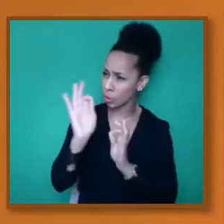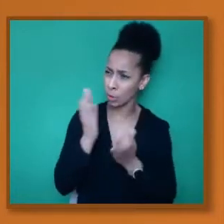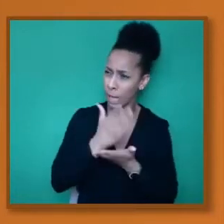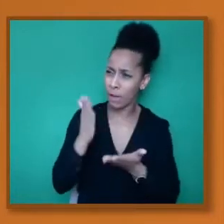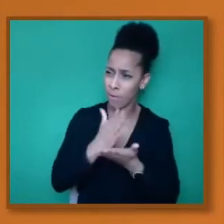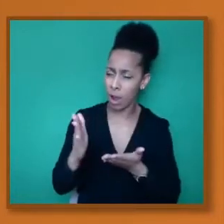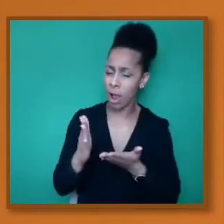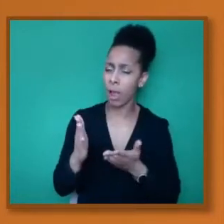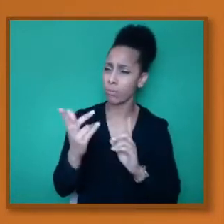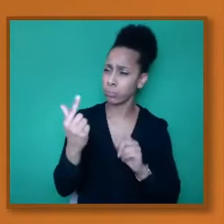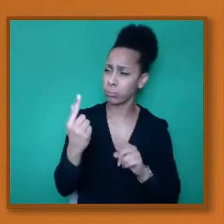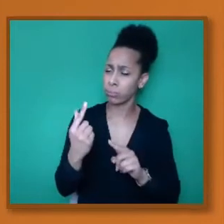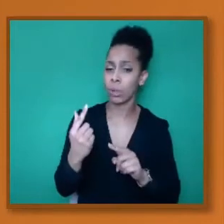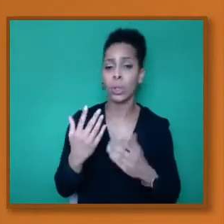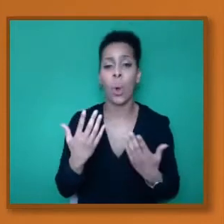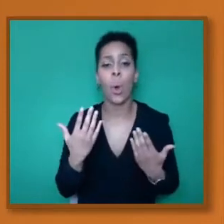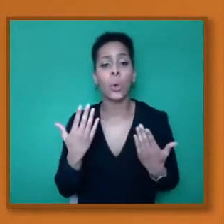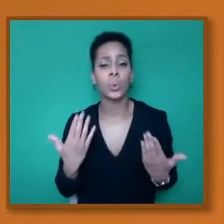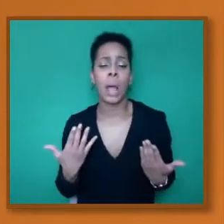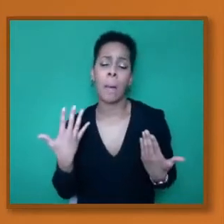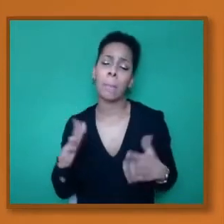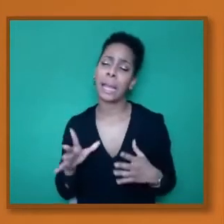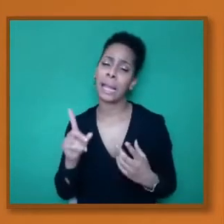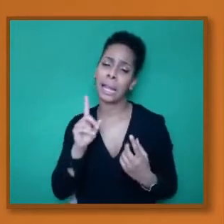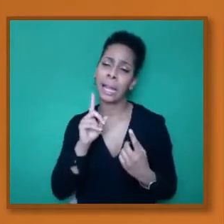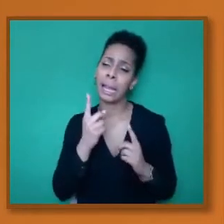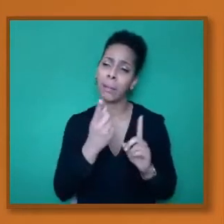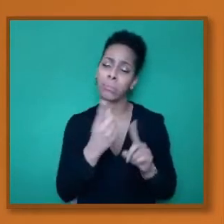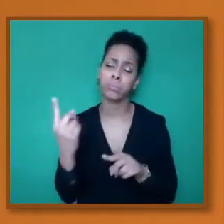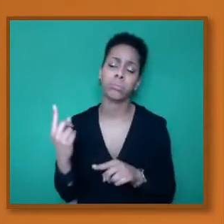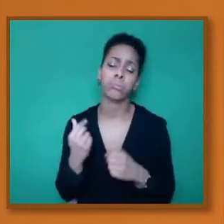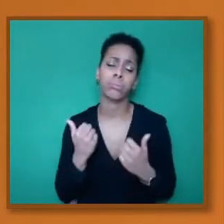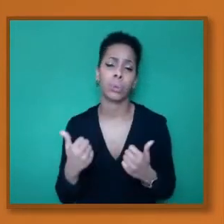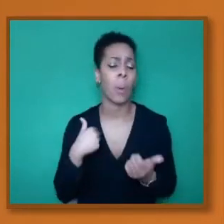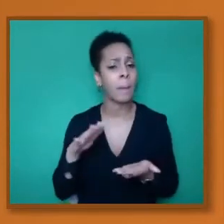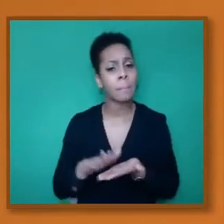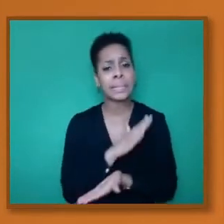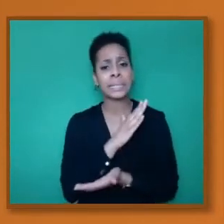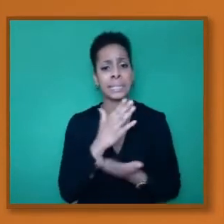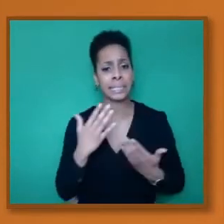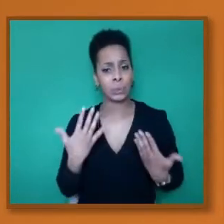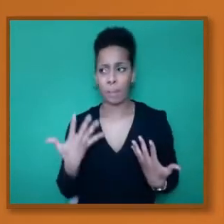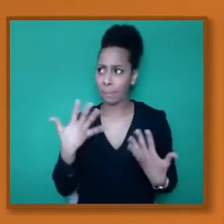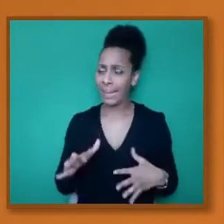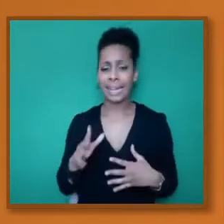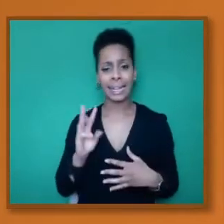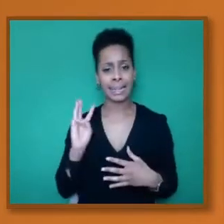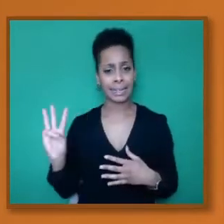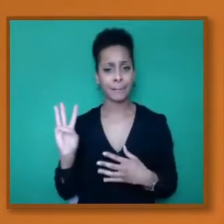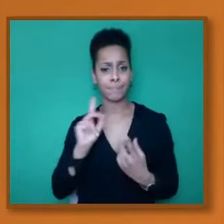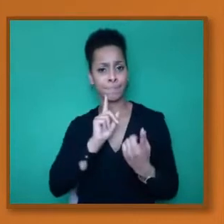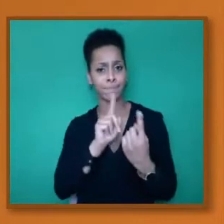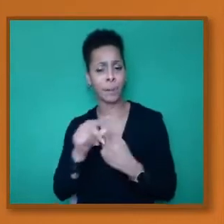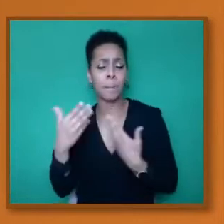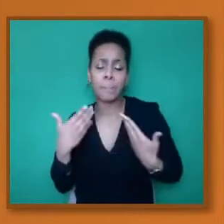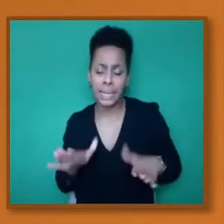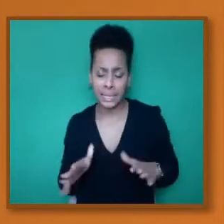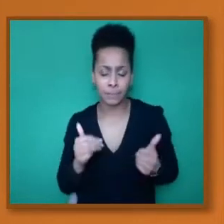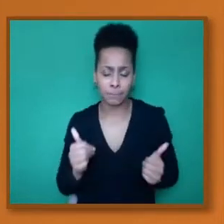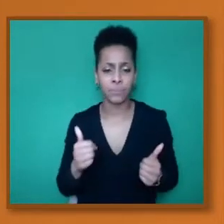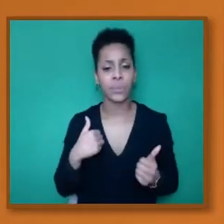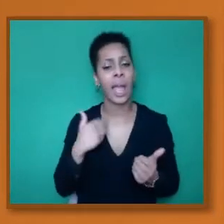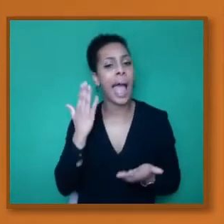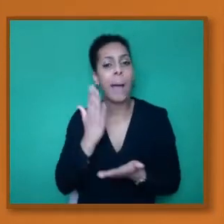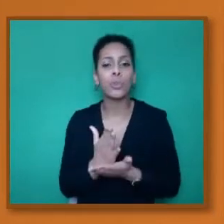am delighted with that. And we will open for questions. I'm not sure there will be a lot of questions in the chat, but